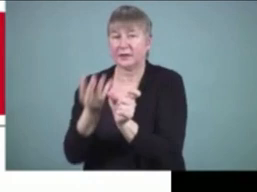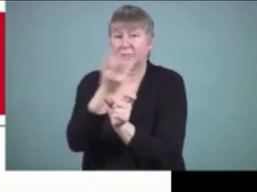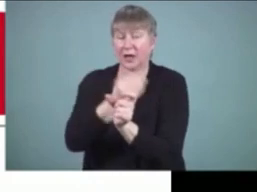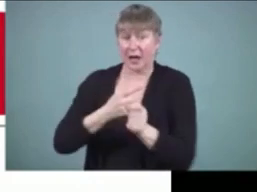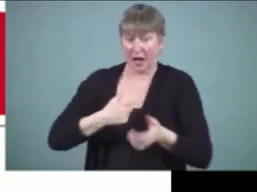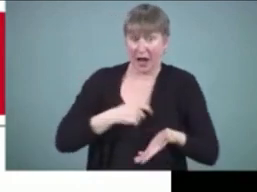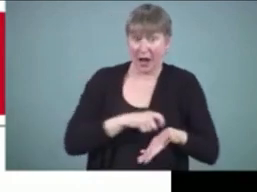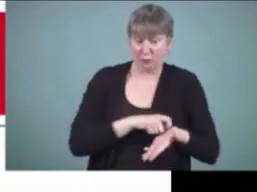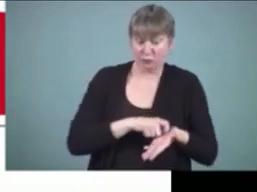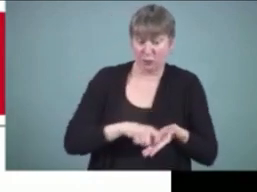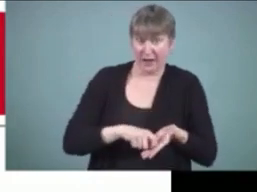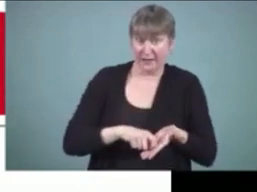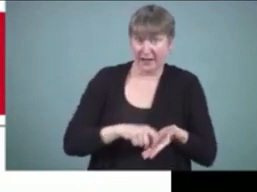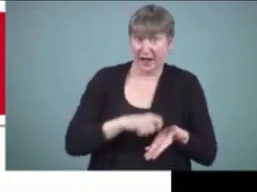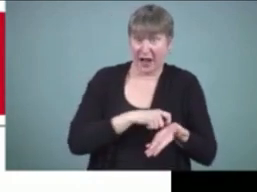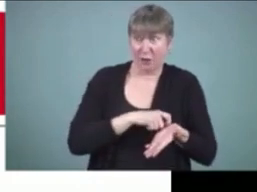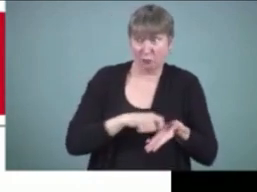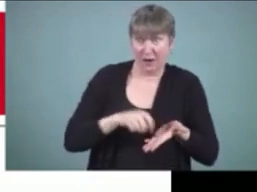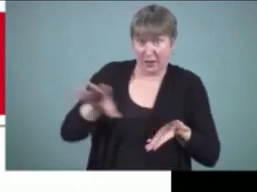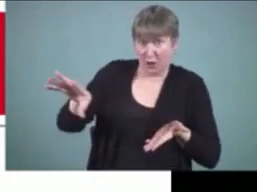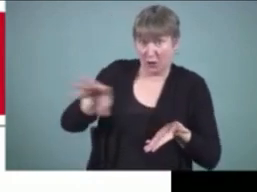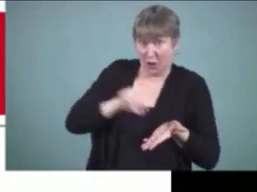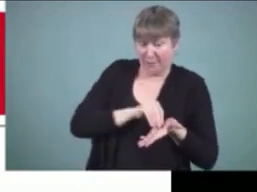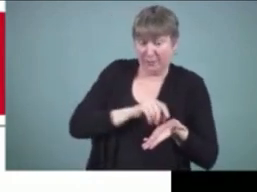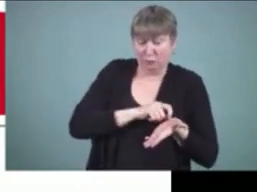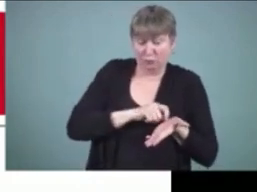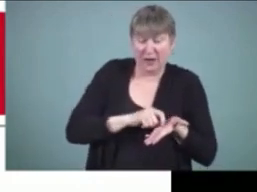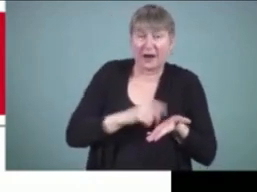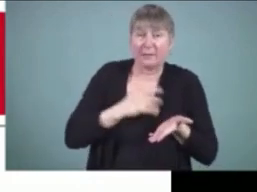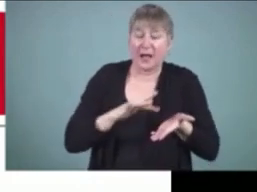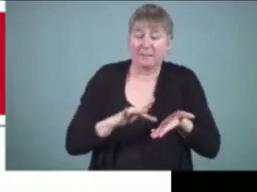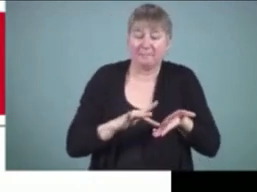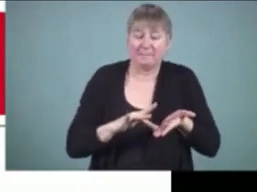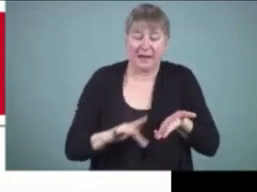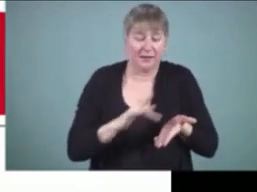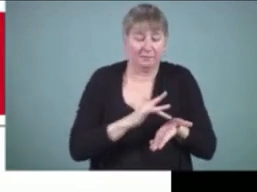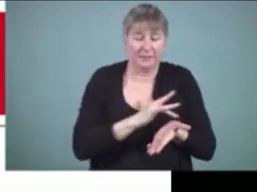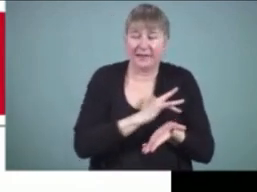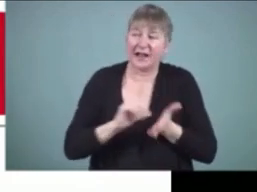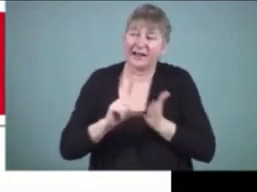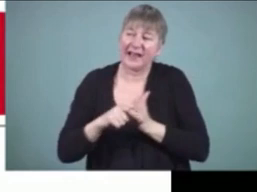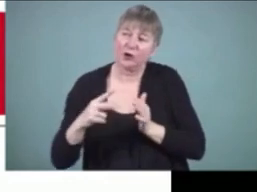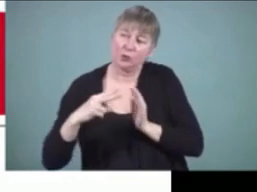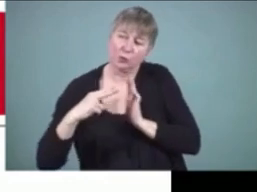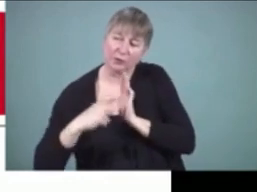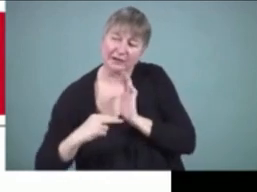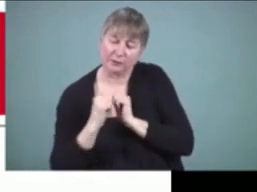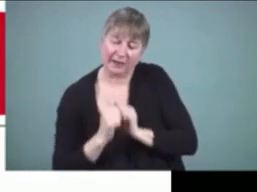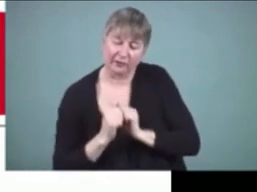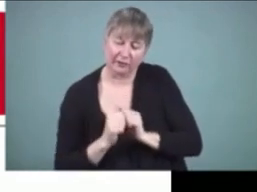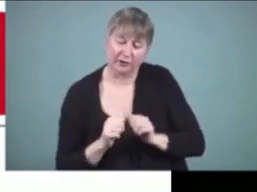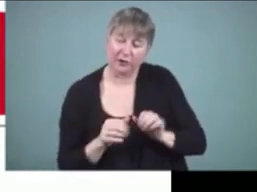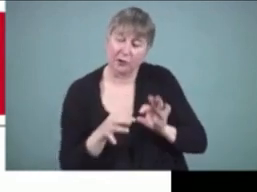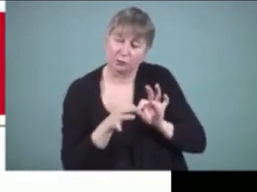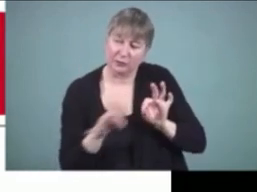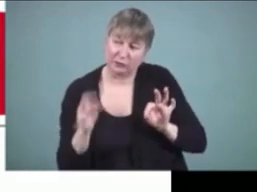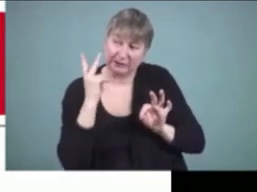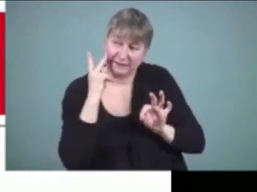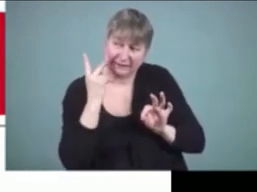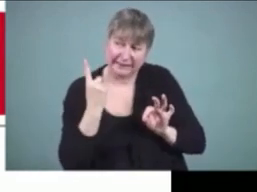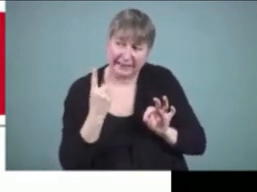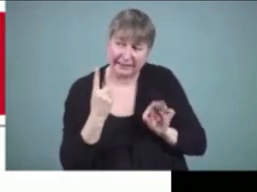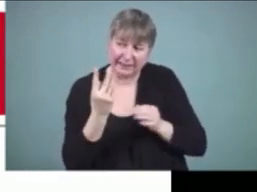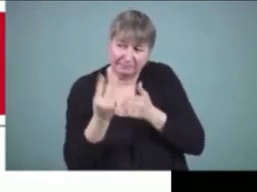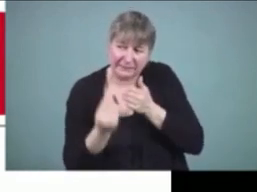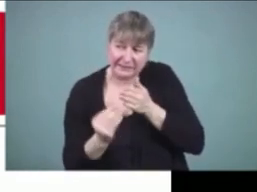those out and put blanks in and then i would go back with the student and we'd read it together and say okay now read it do you see what's missing